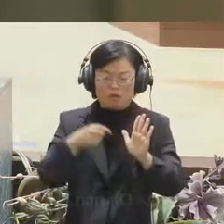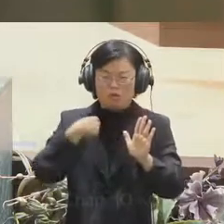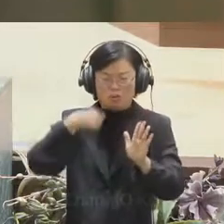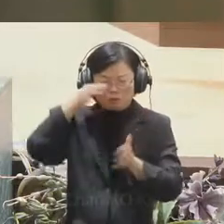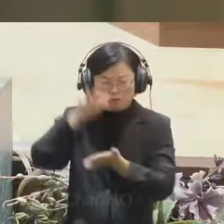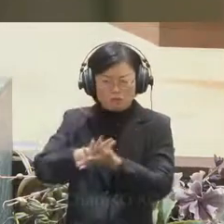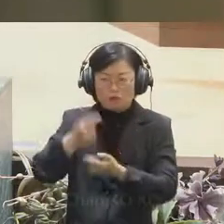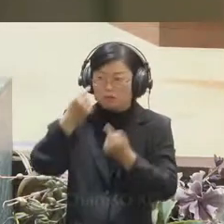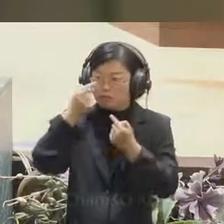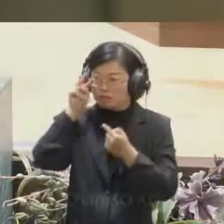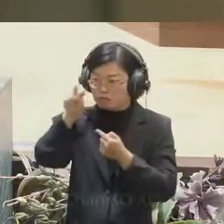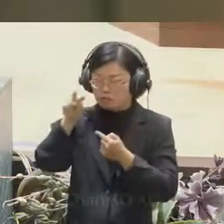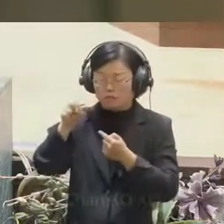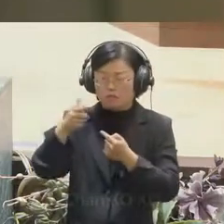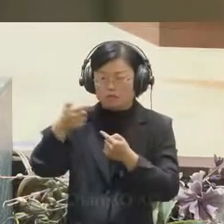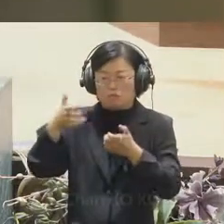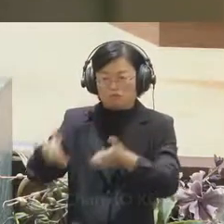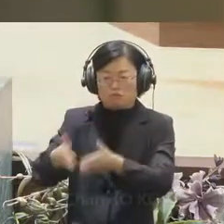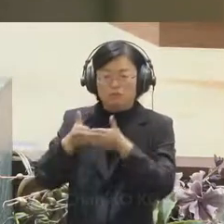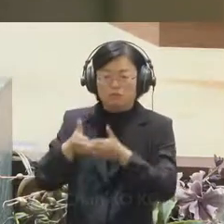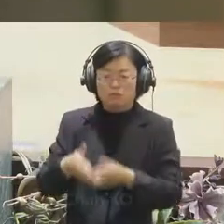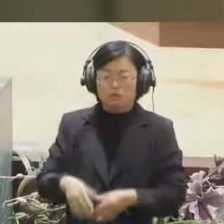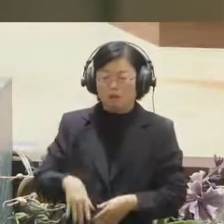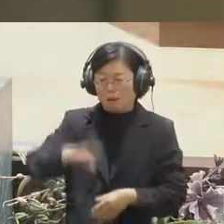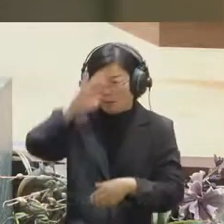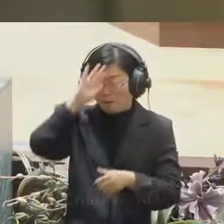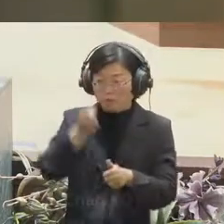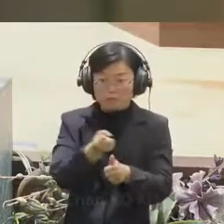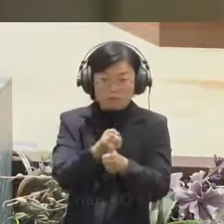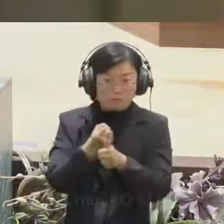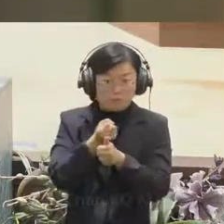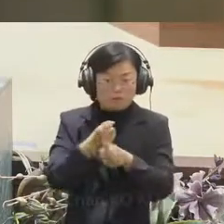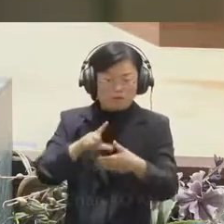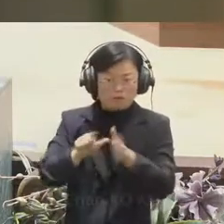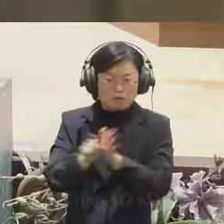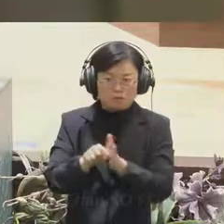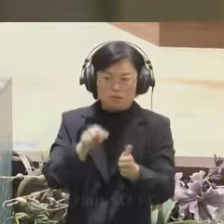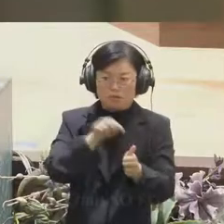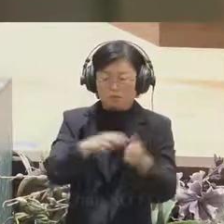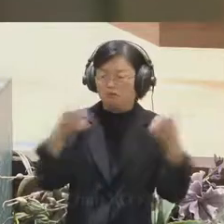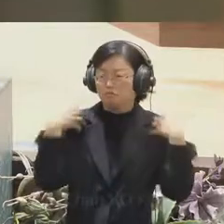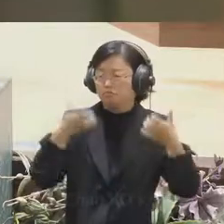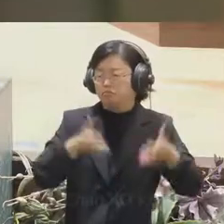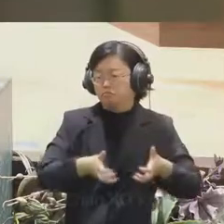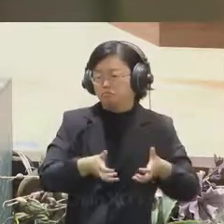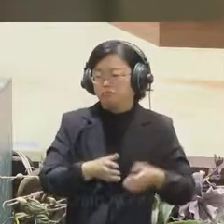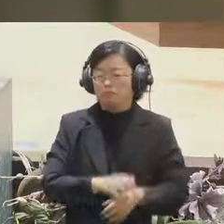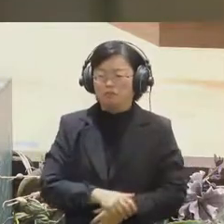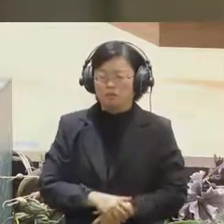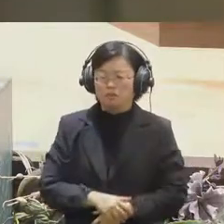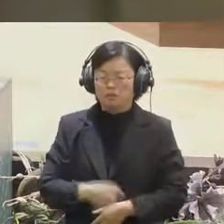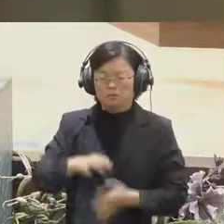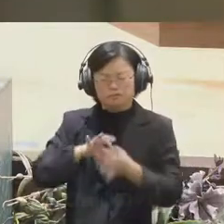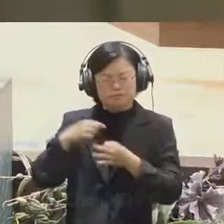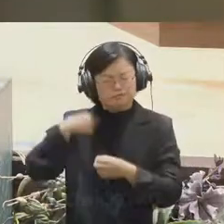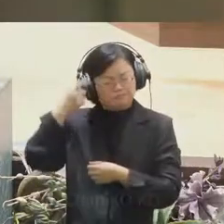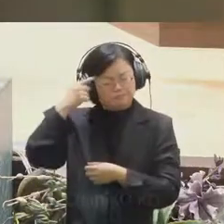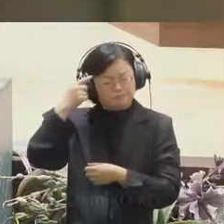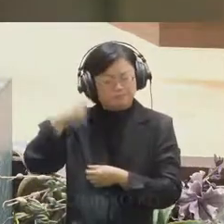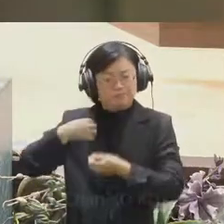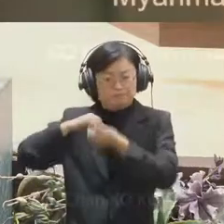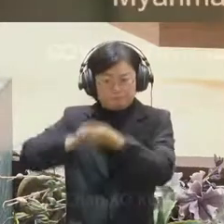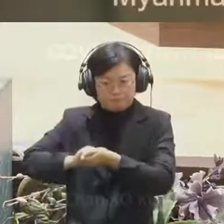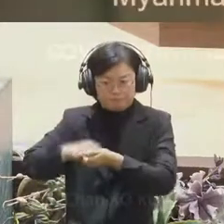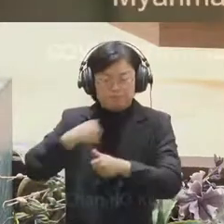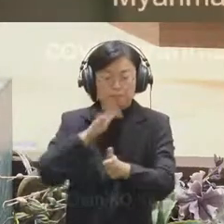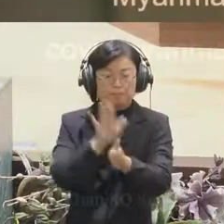to control the spread of virus at scaleI decided that I will build the virus surveillance dashboard for Myanmar